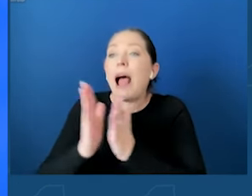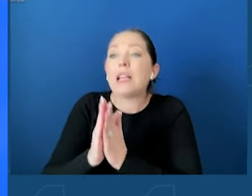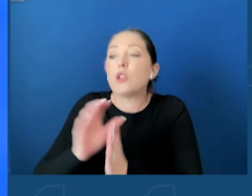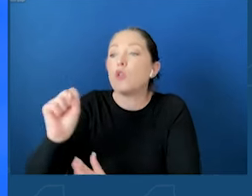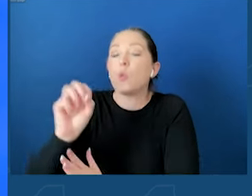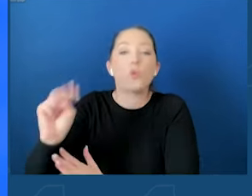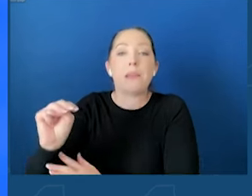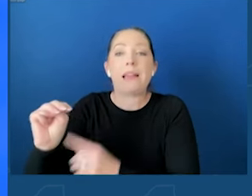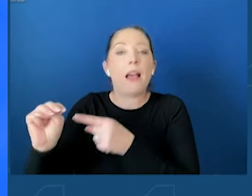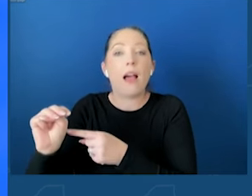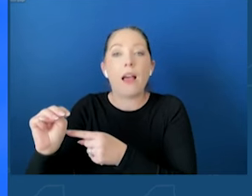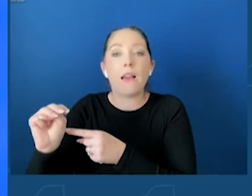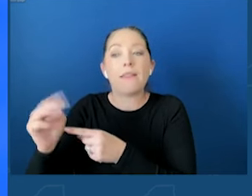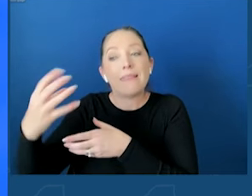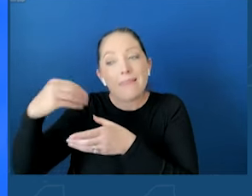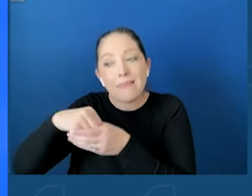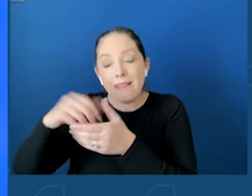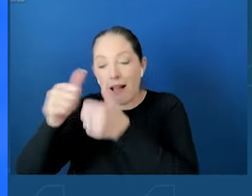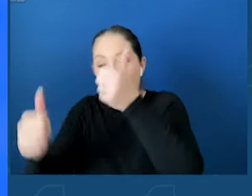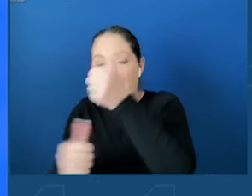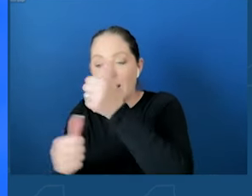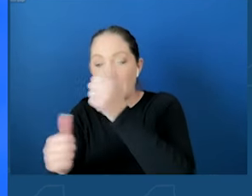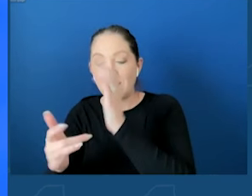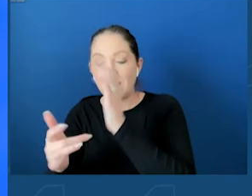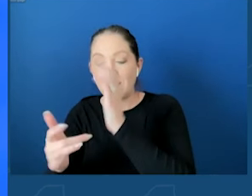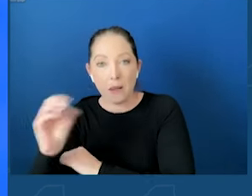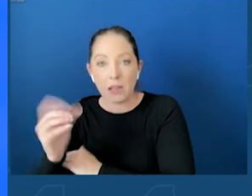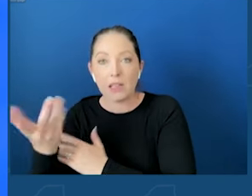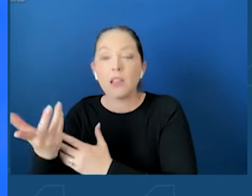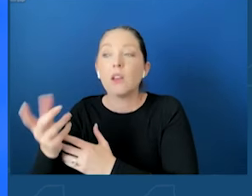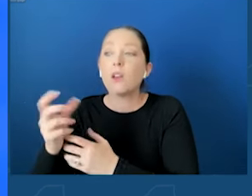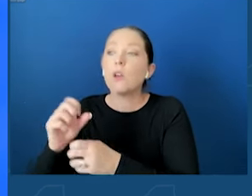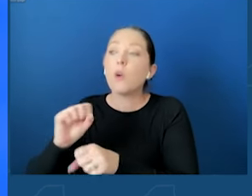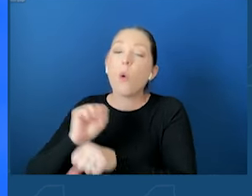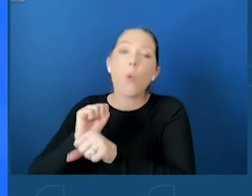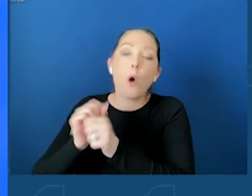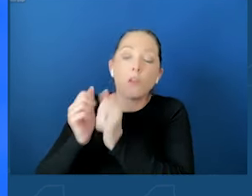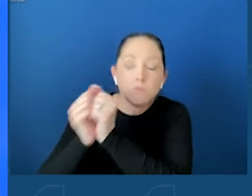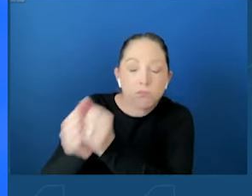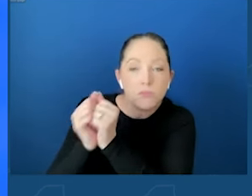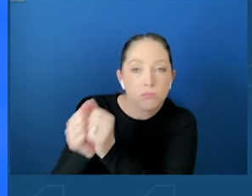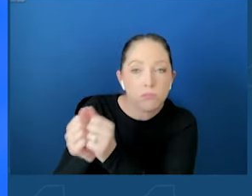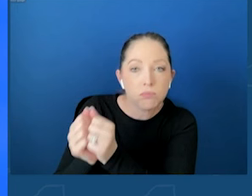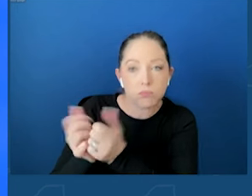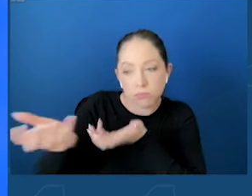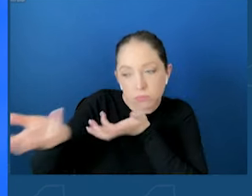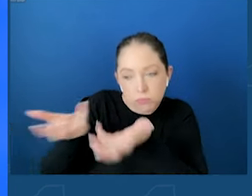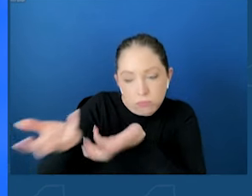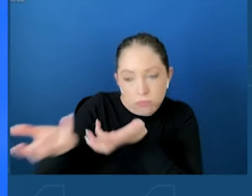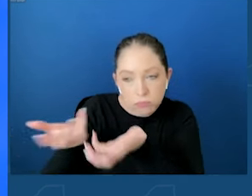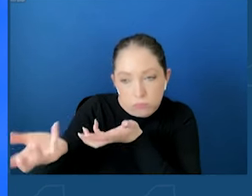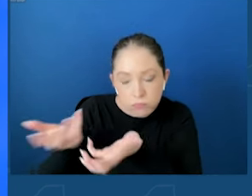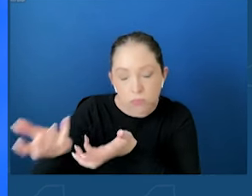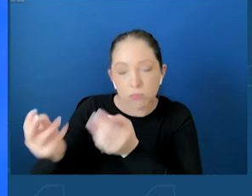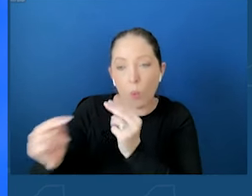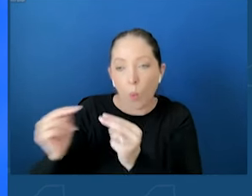tech companies, the social media companies, to work with us, join with us,